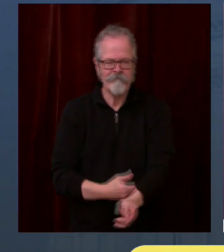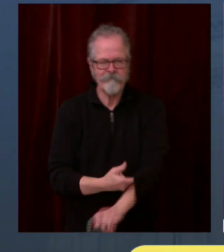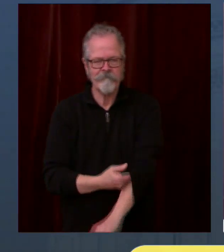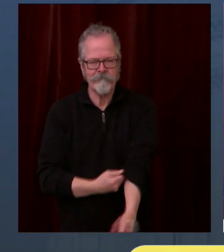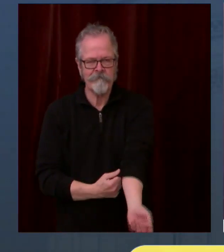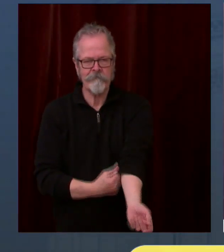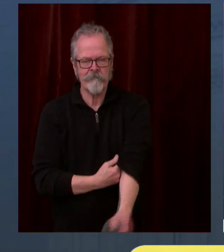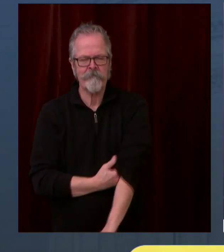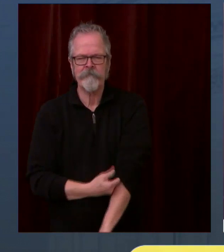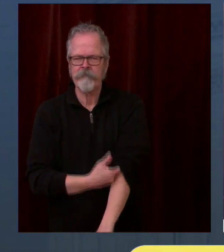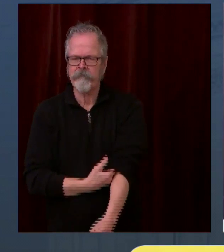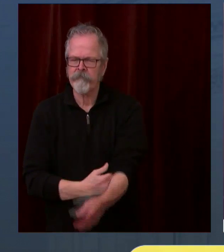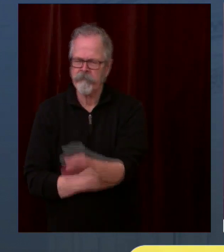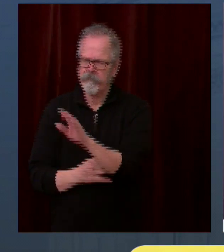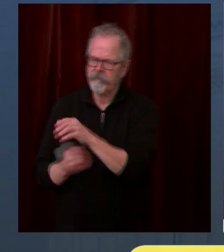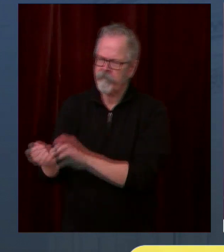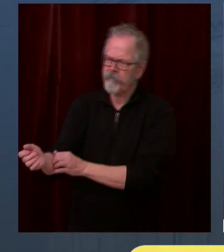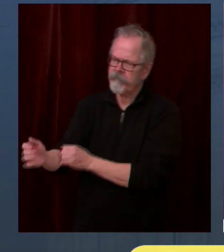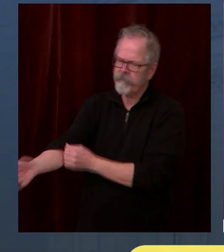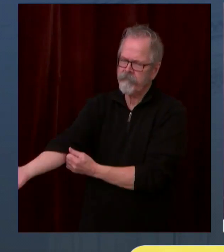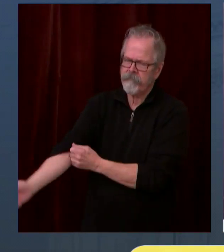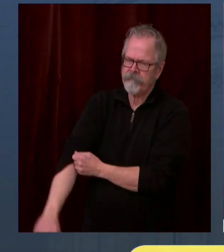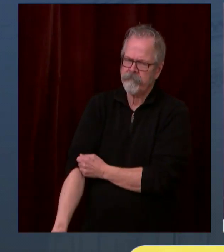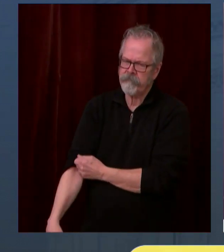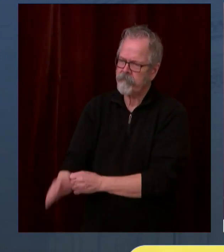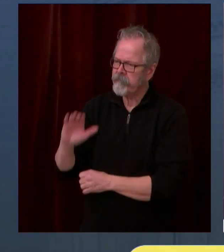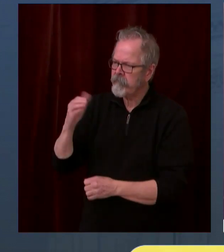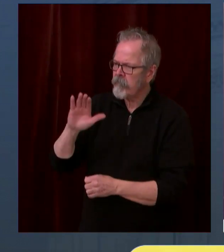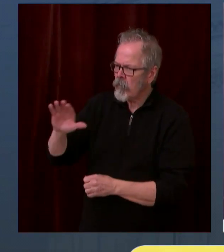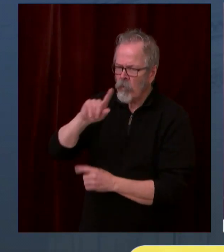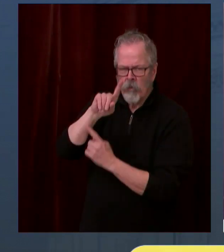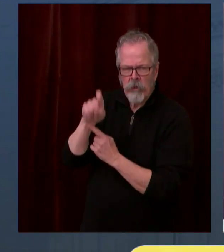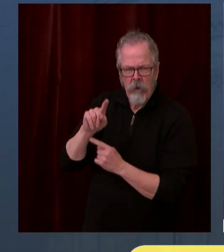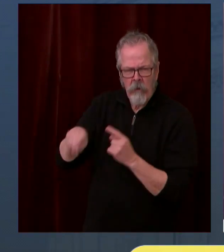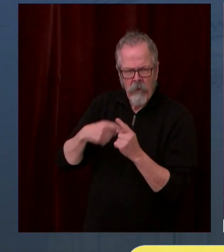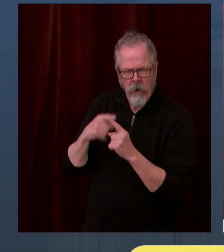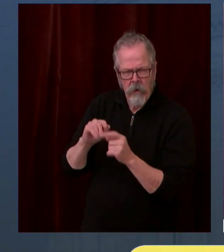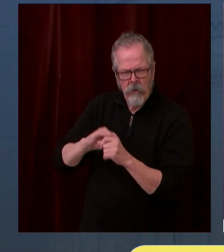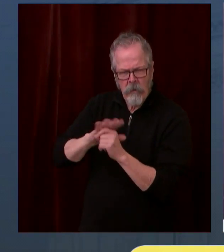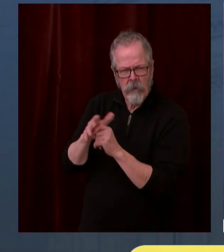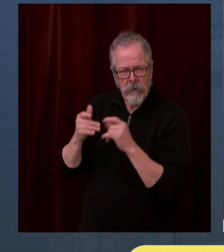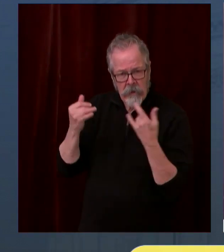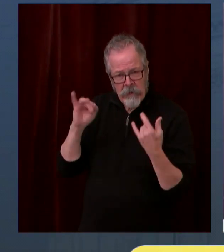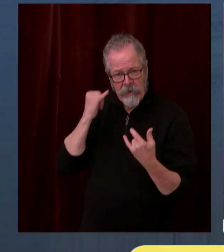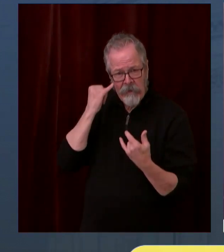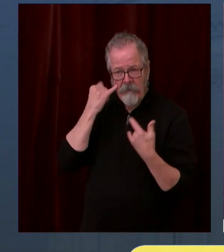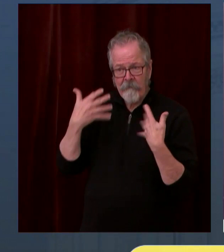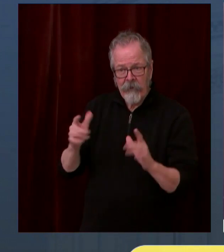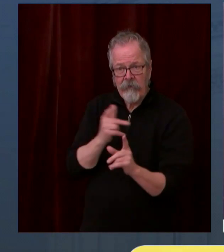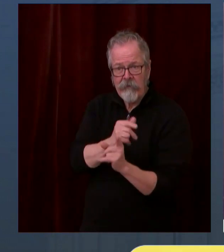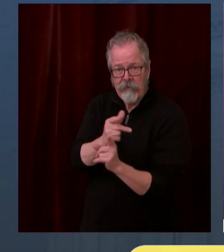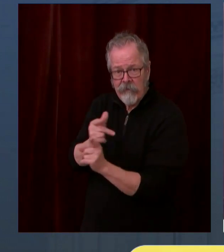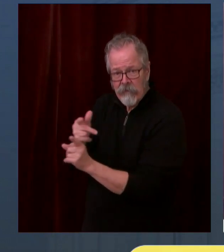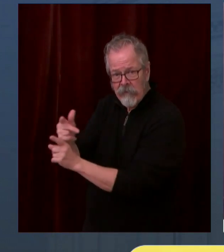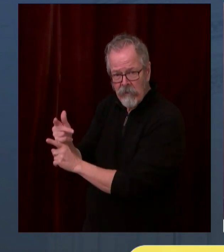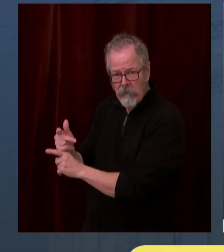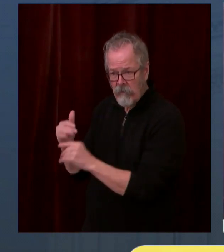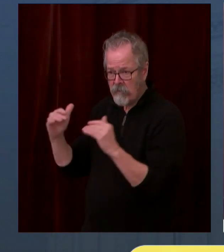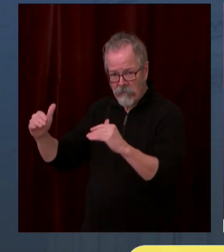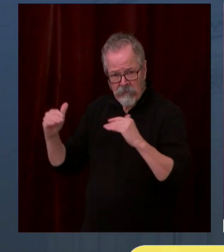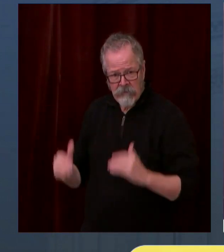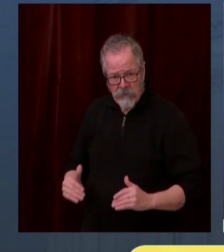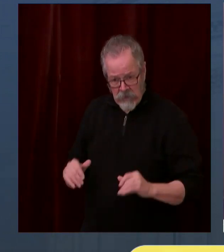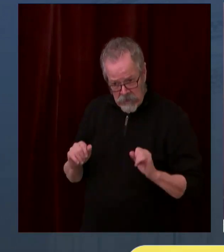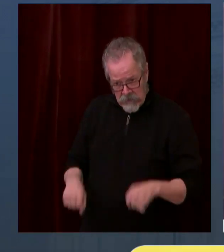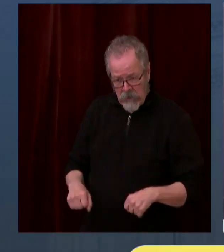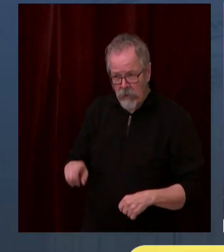around and allow those counties or communities to move forward? The answer is right now, we want to make sure that we continue 1A,